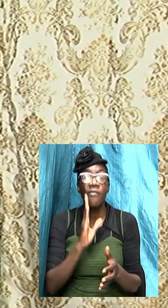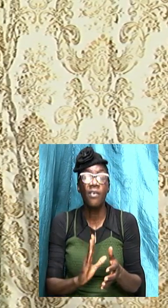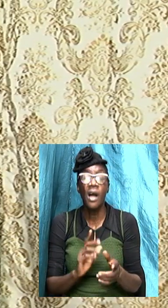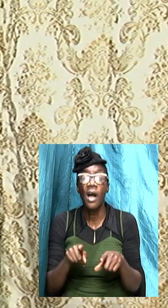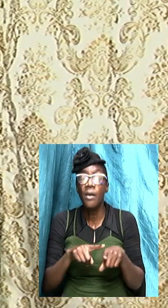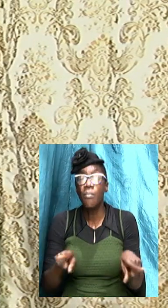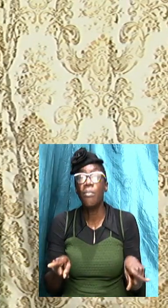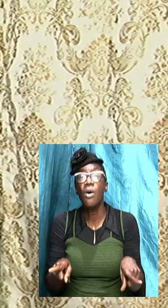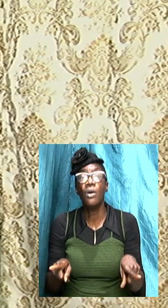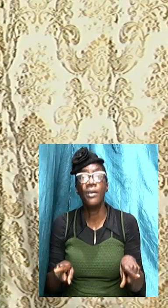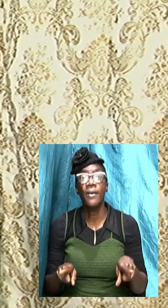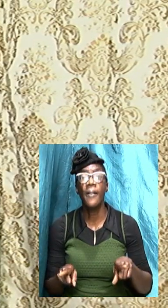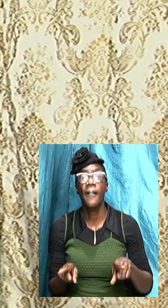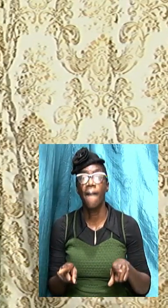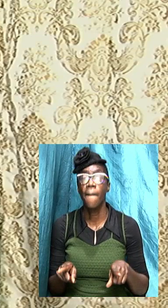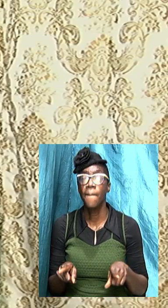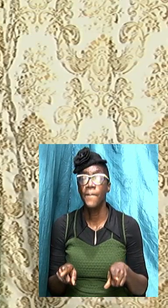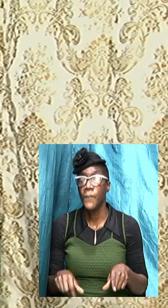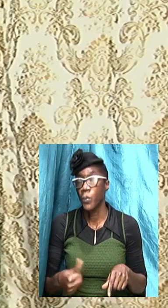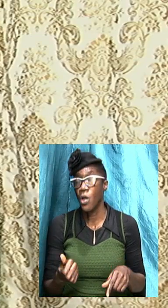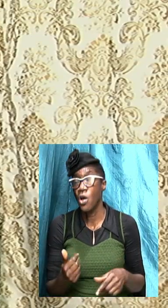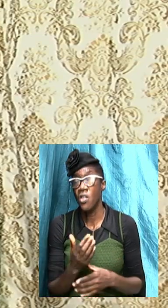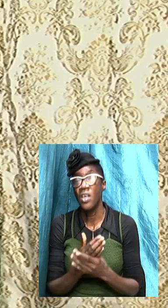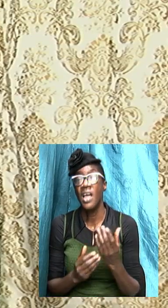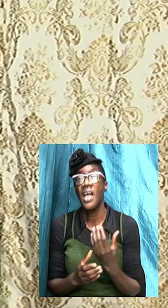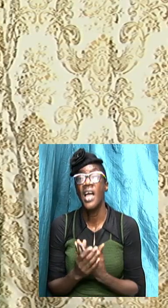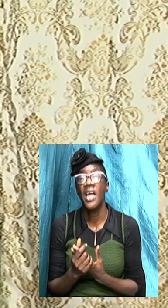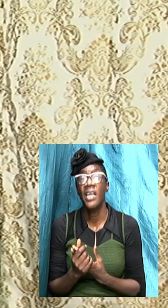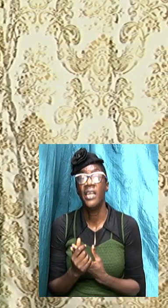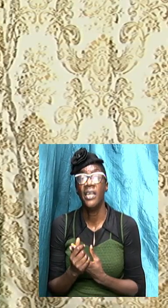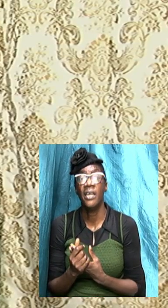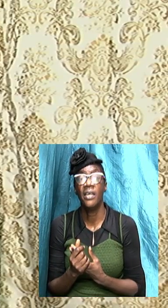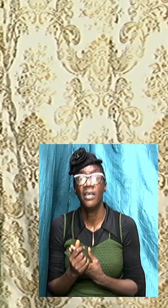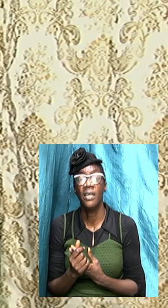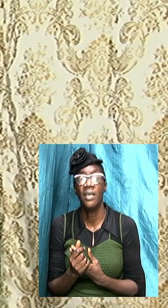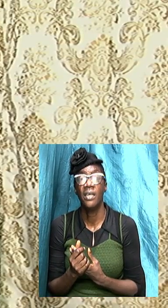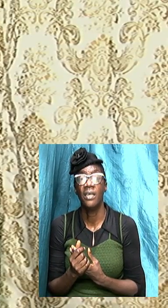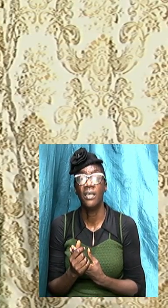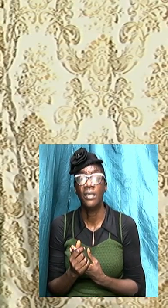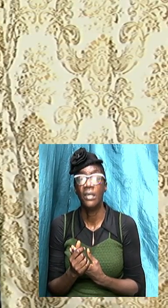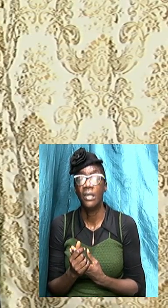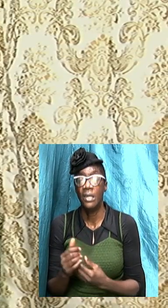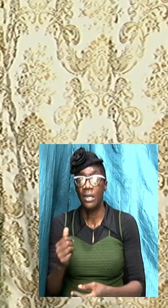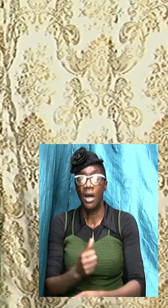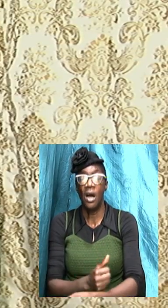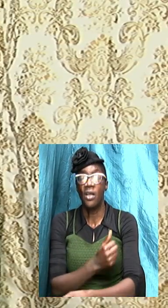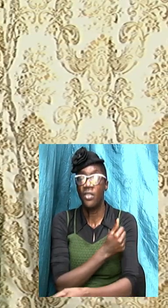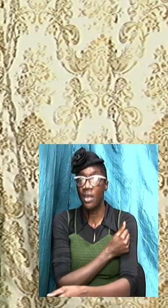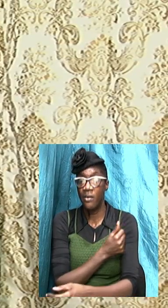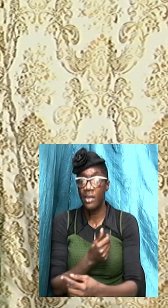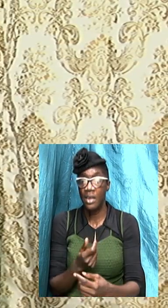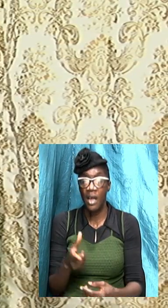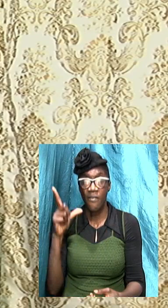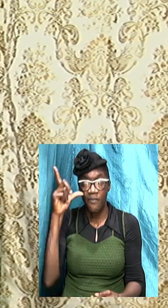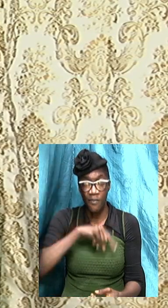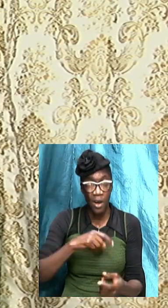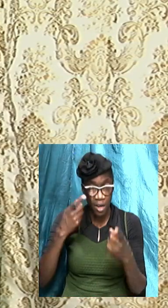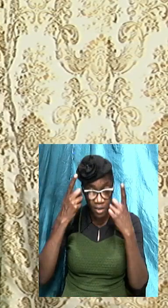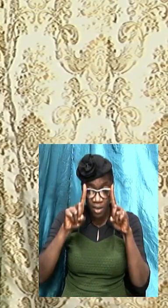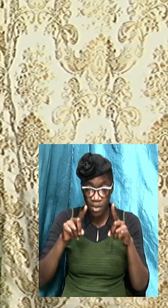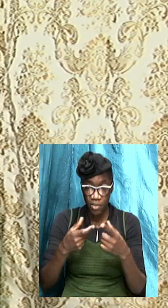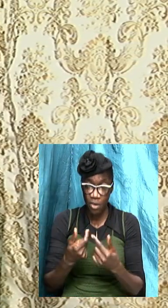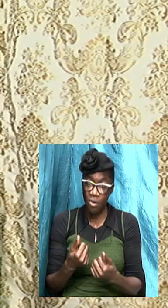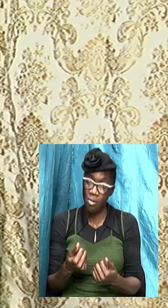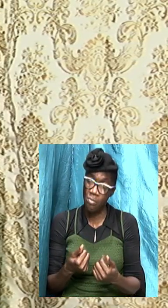but on the other hand the authority of false doctrine comes from Satan himself because it's